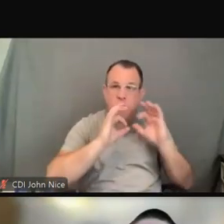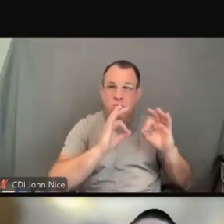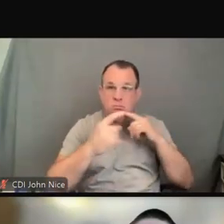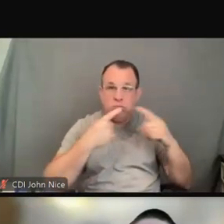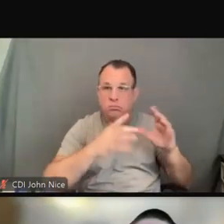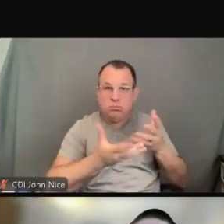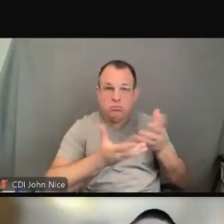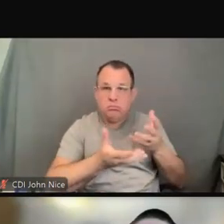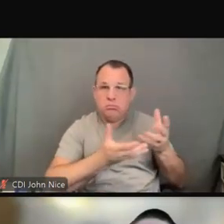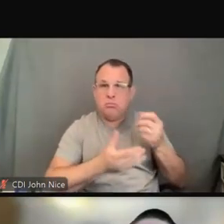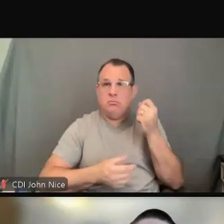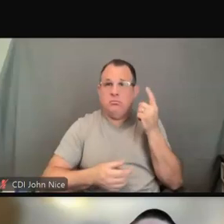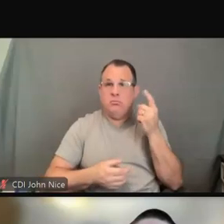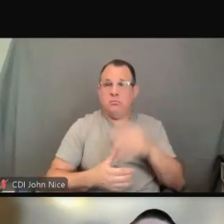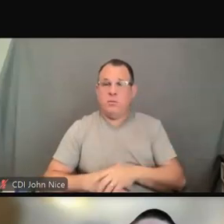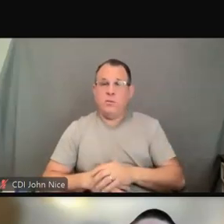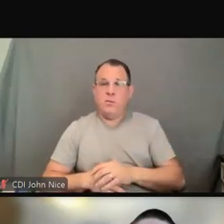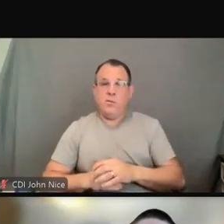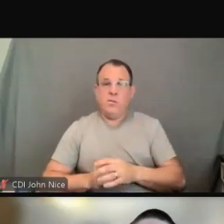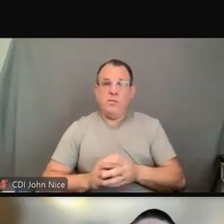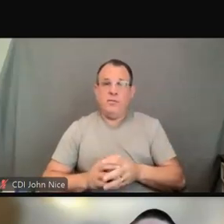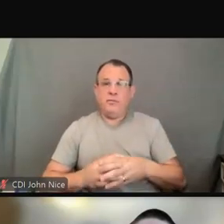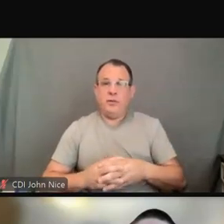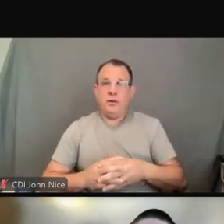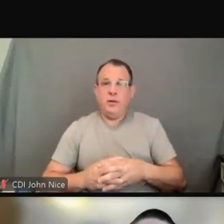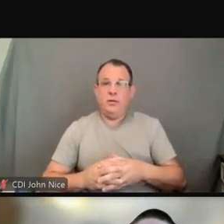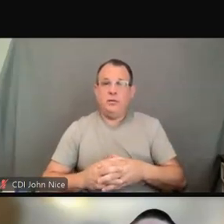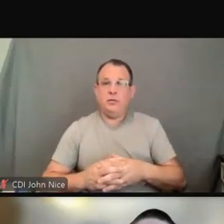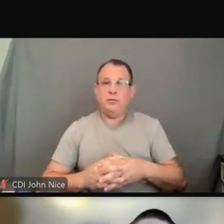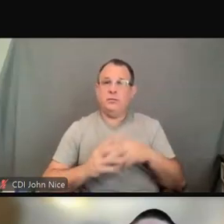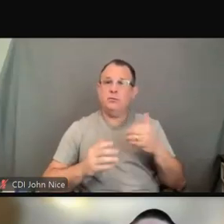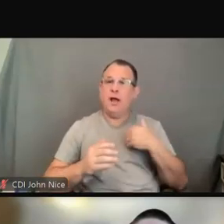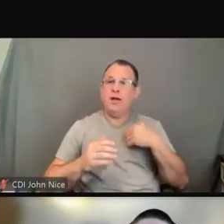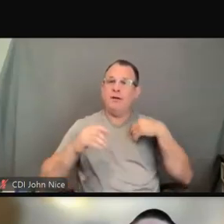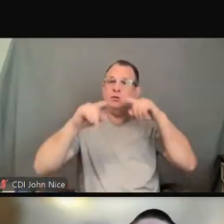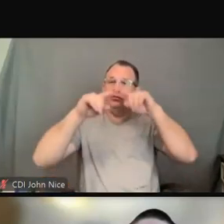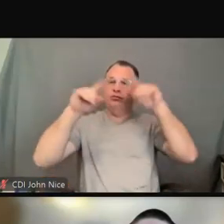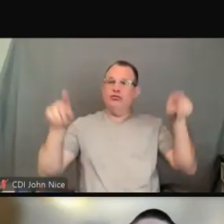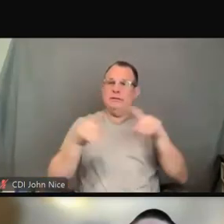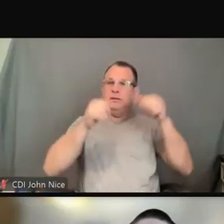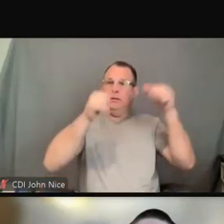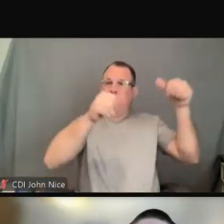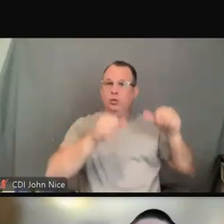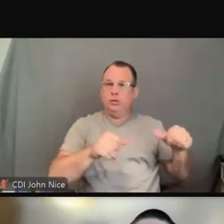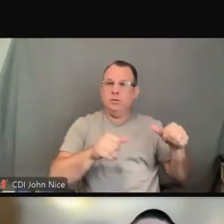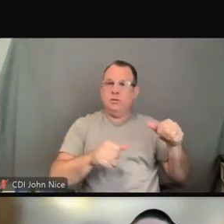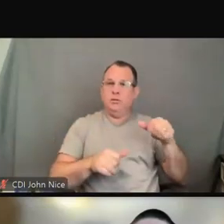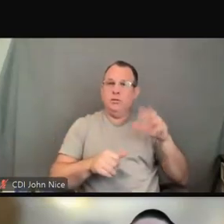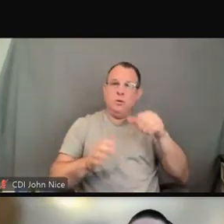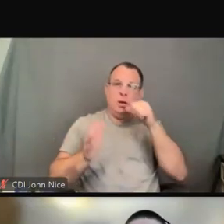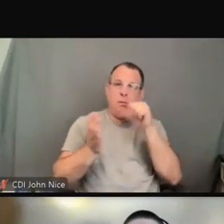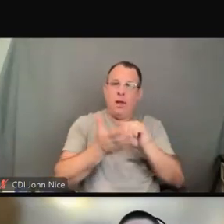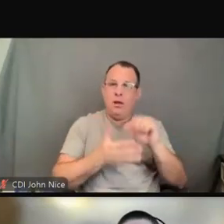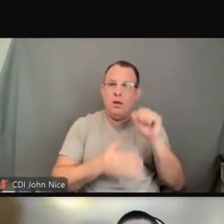Providing signs, providing notices are always ways of improving communication with the targeted